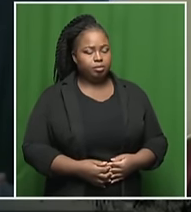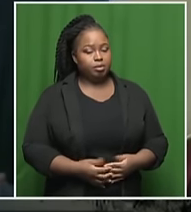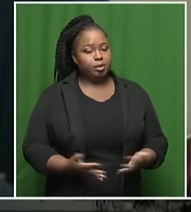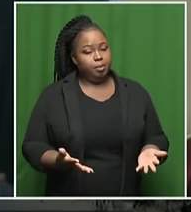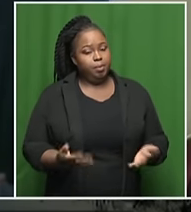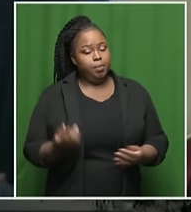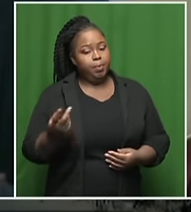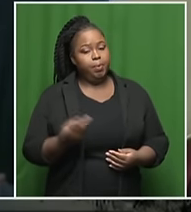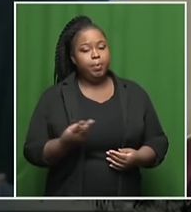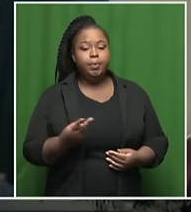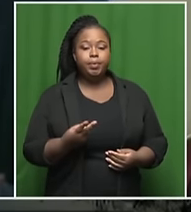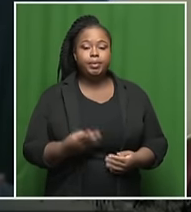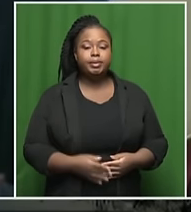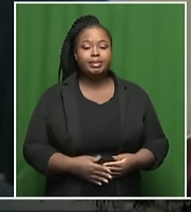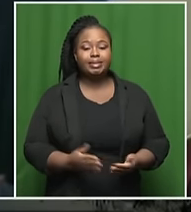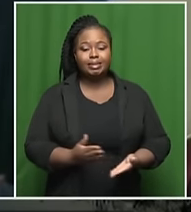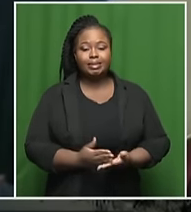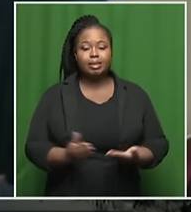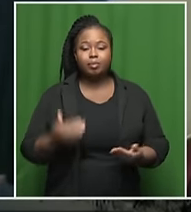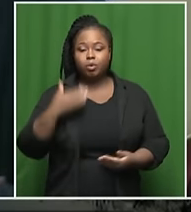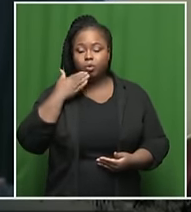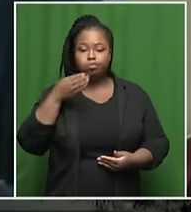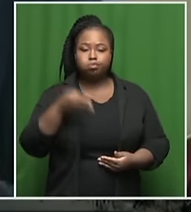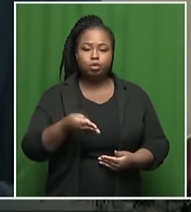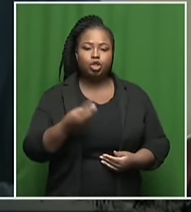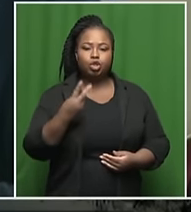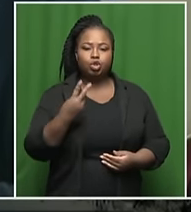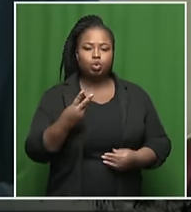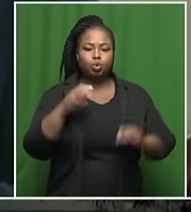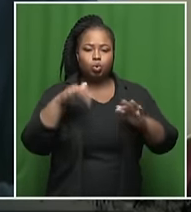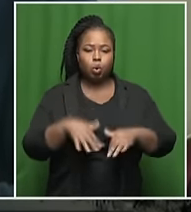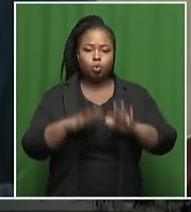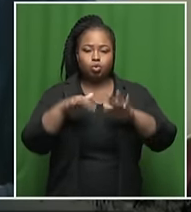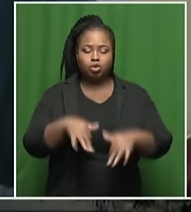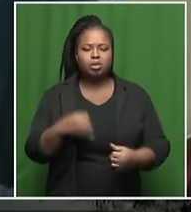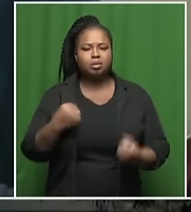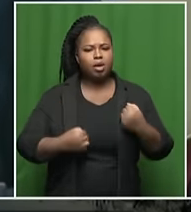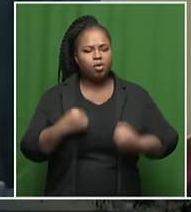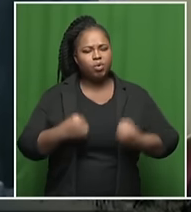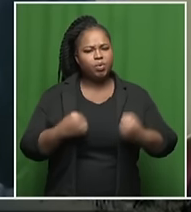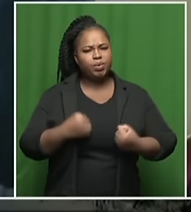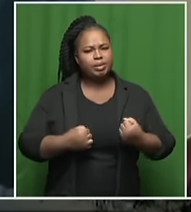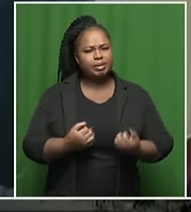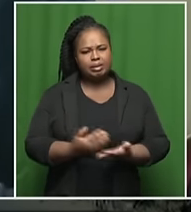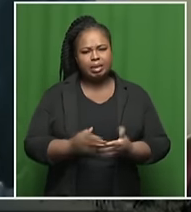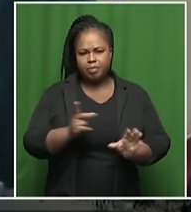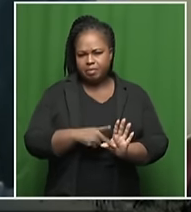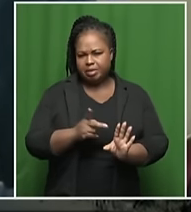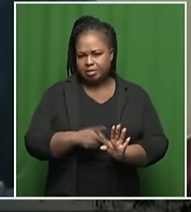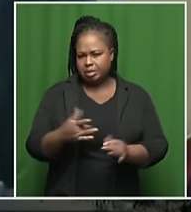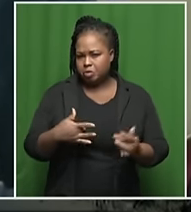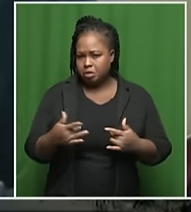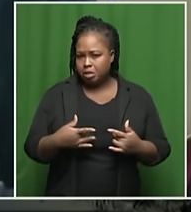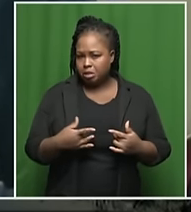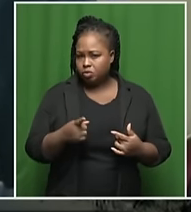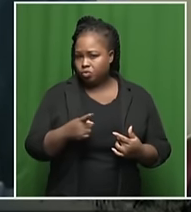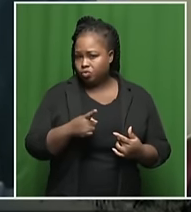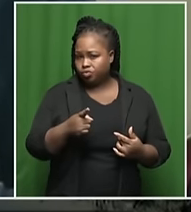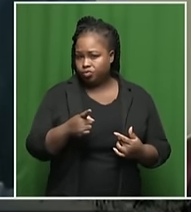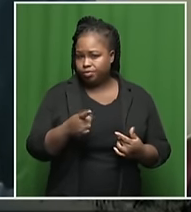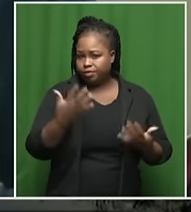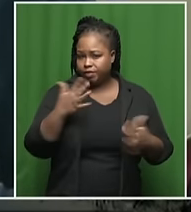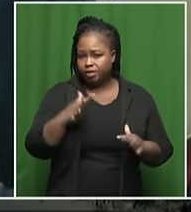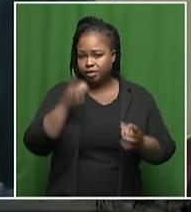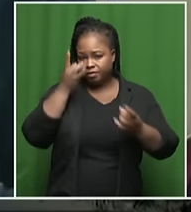many of the participants for the Two Oceans Marathon would be concerned. So have you been able to speak to